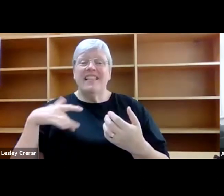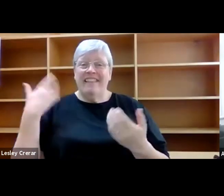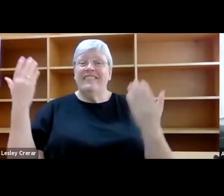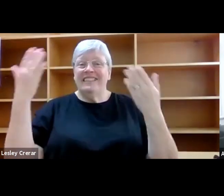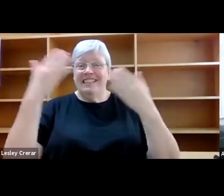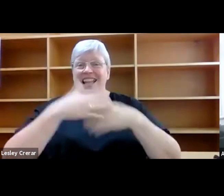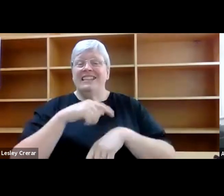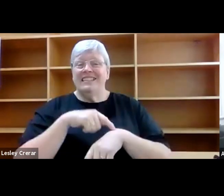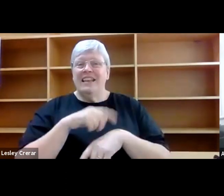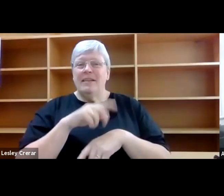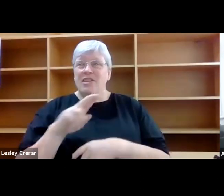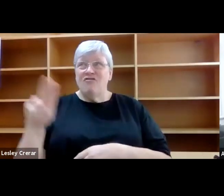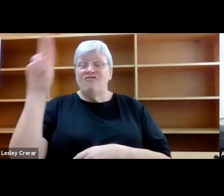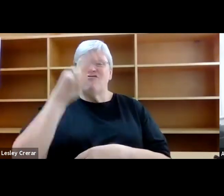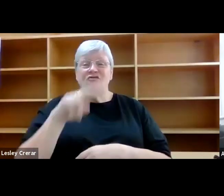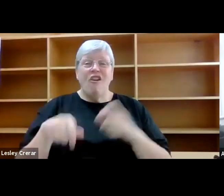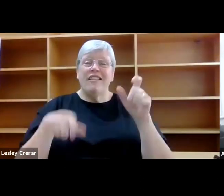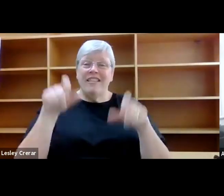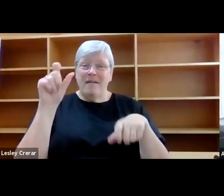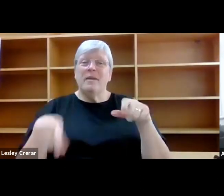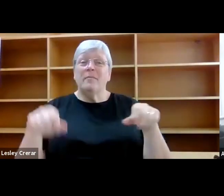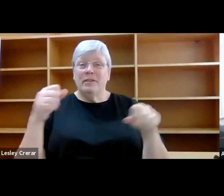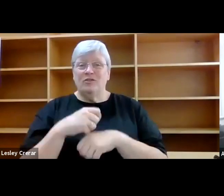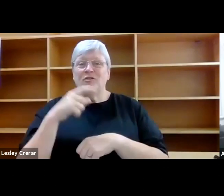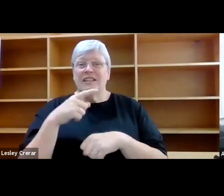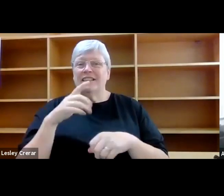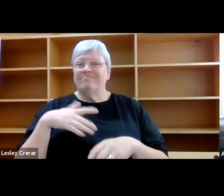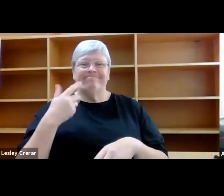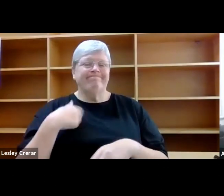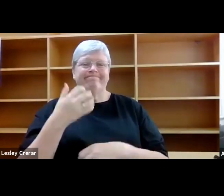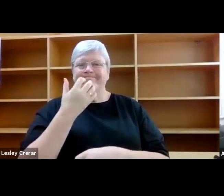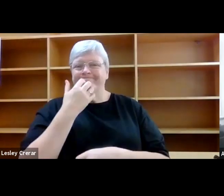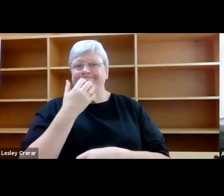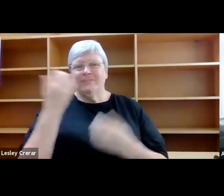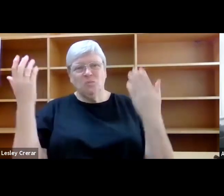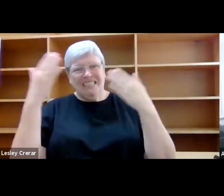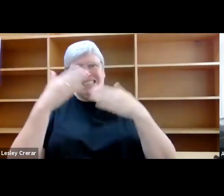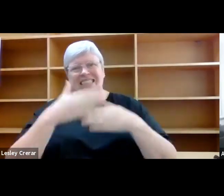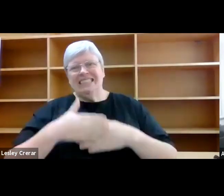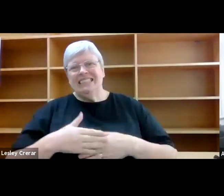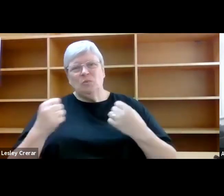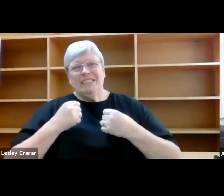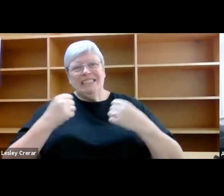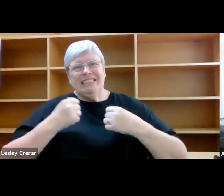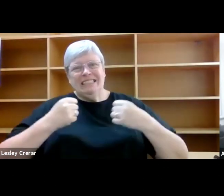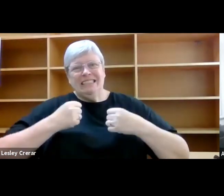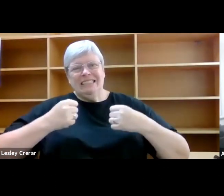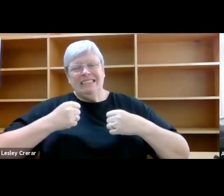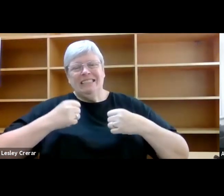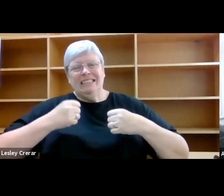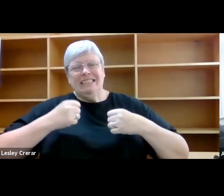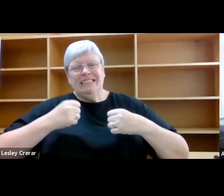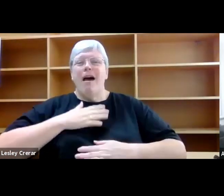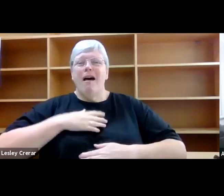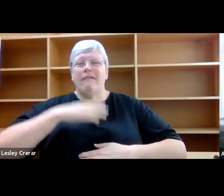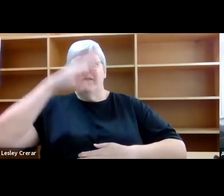Northerly people often do, dreading the dark of winter and exulting in the longer, brighter hours of summer when so